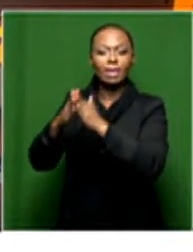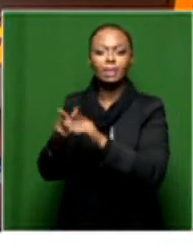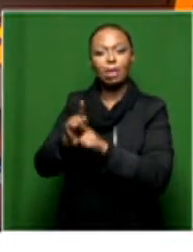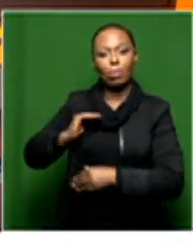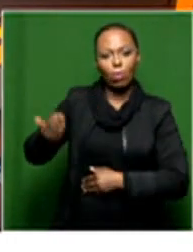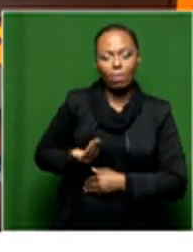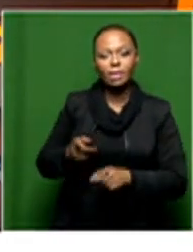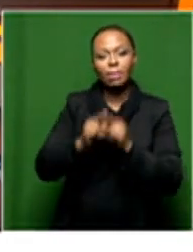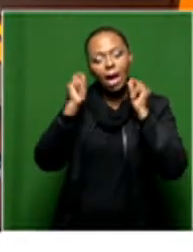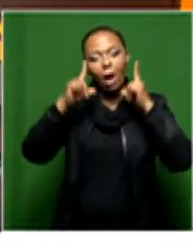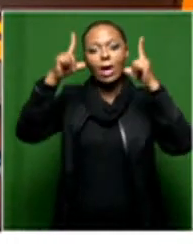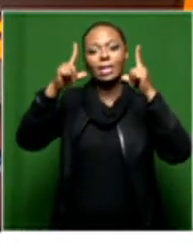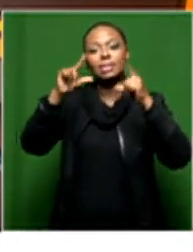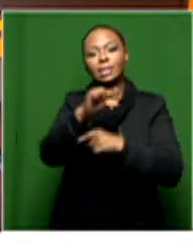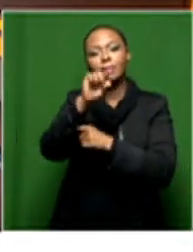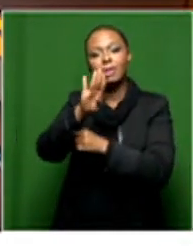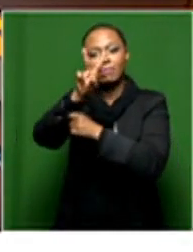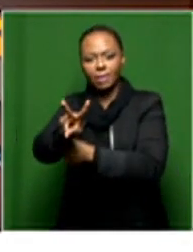and also bring awareness about gender-based violence.